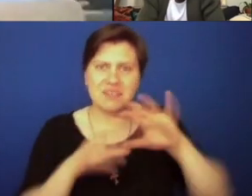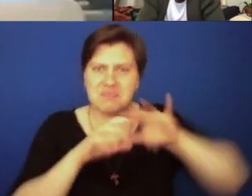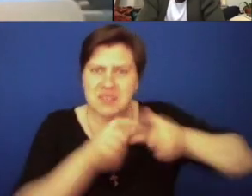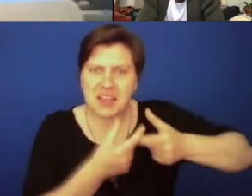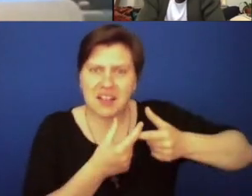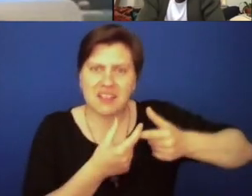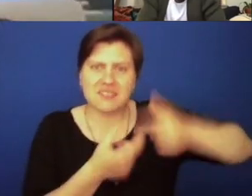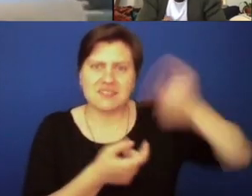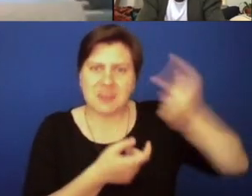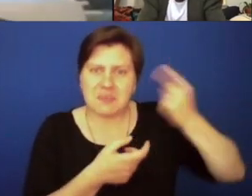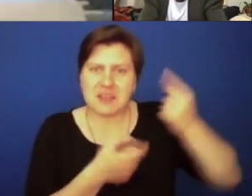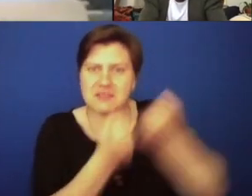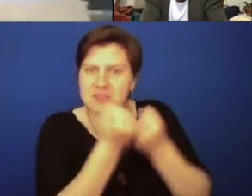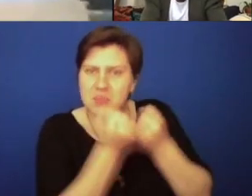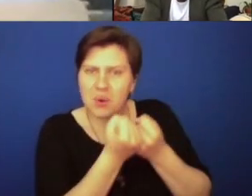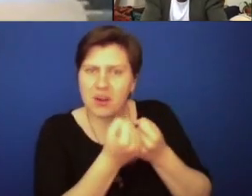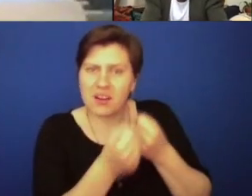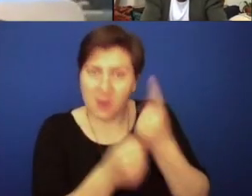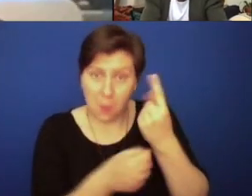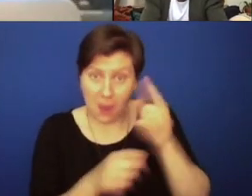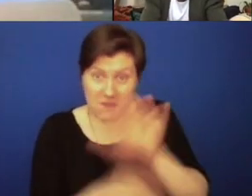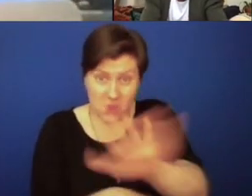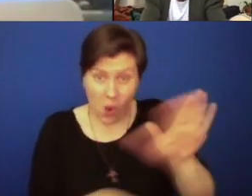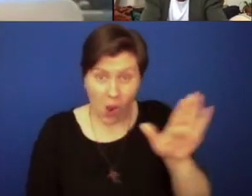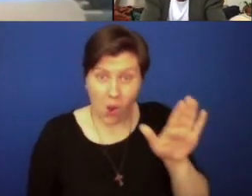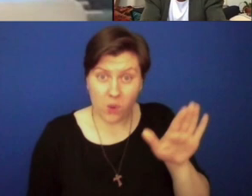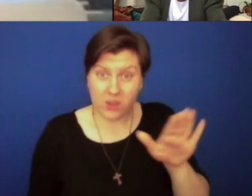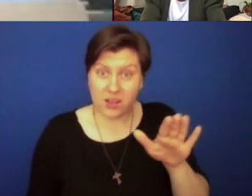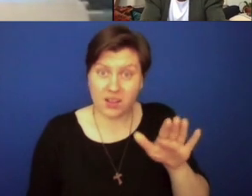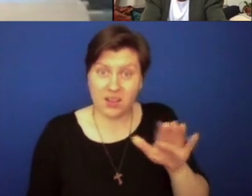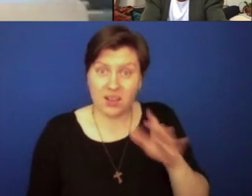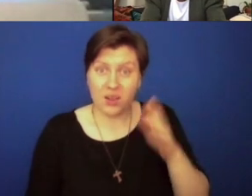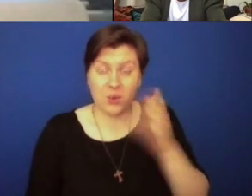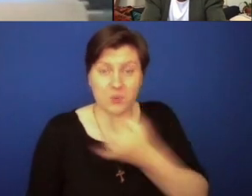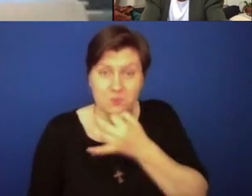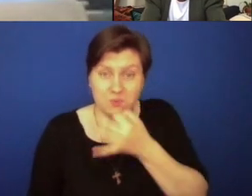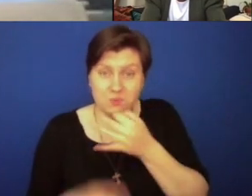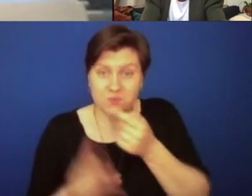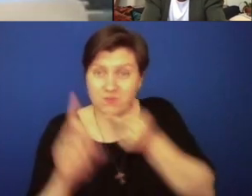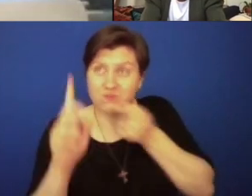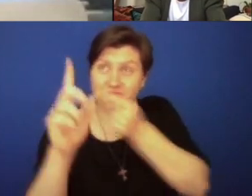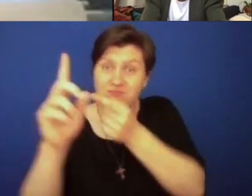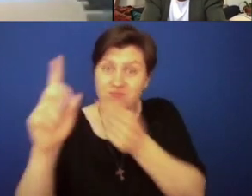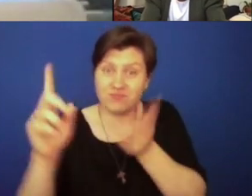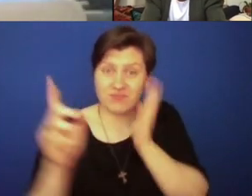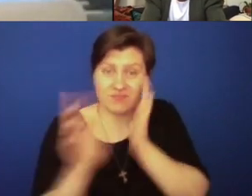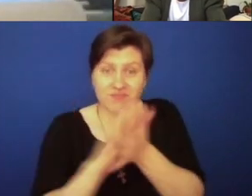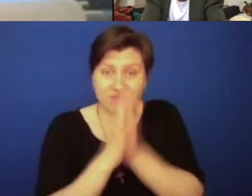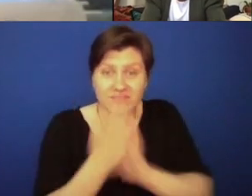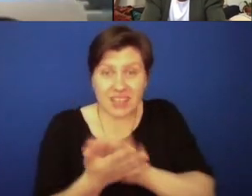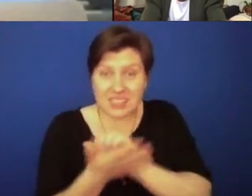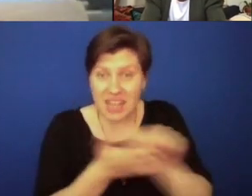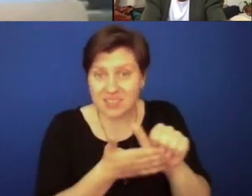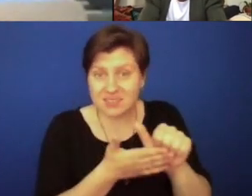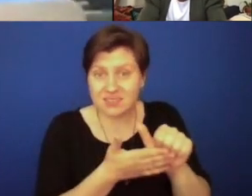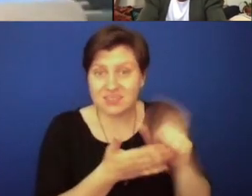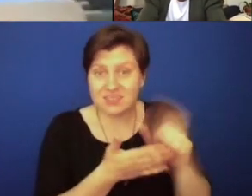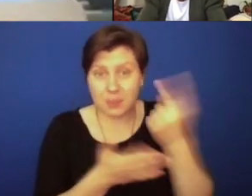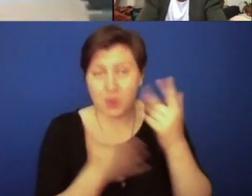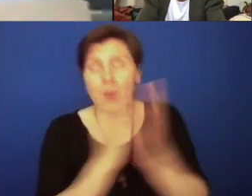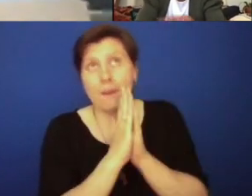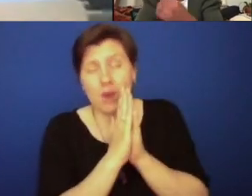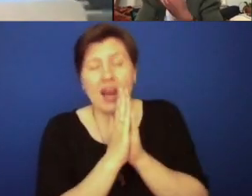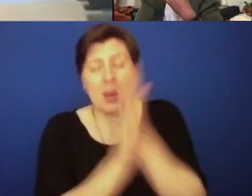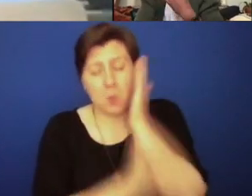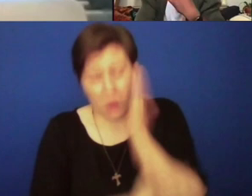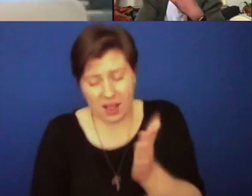something to support one of your own who is in the pipeline for being a saint, someone who can be and should be, and I pray that